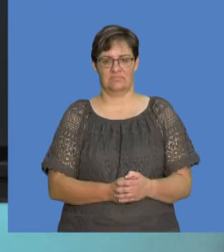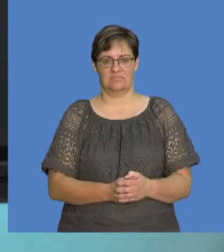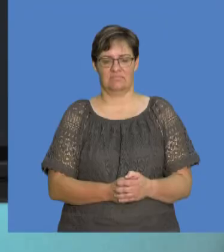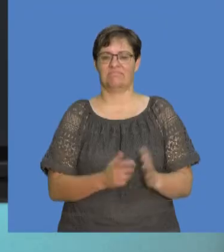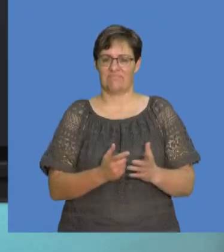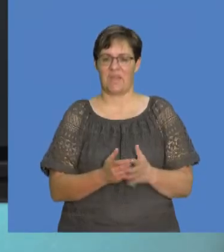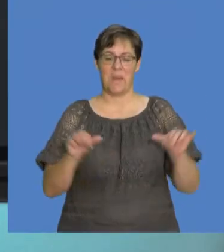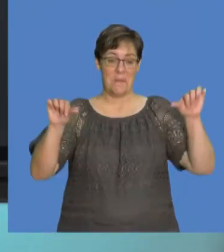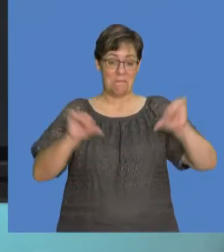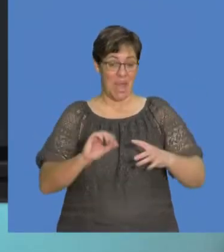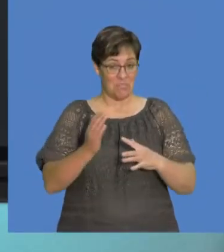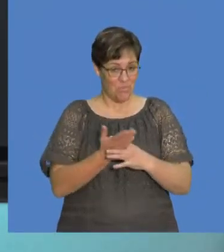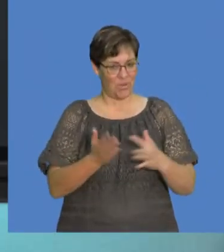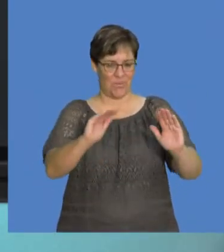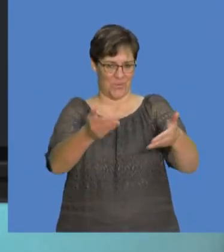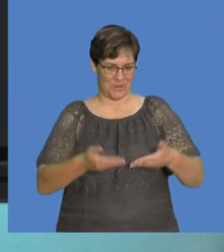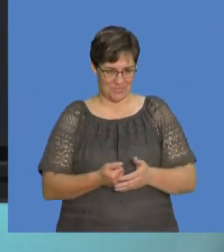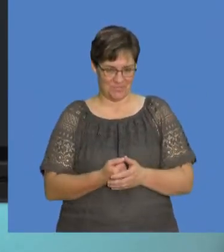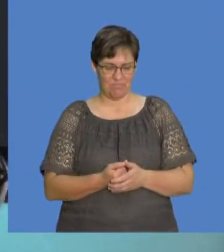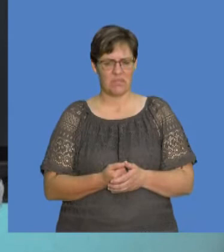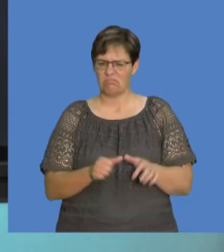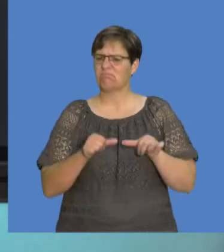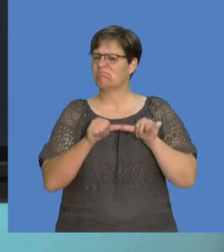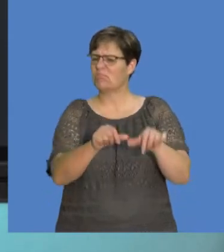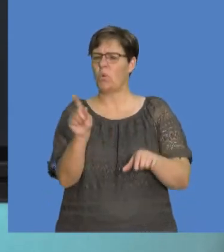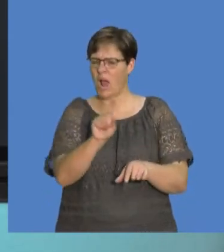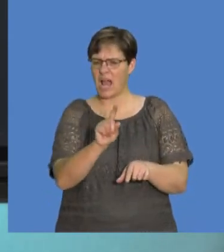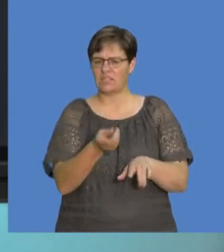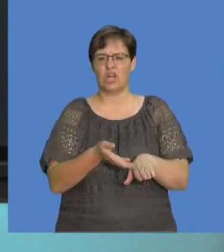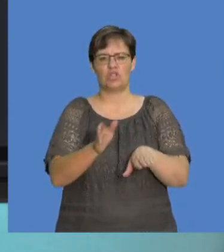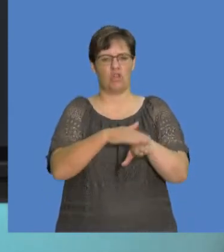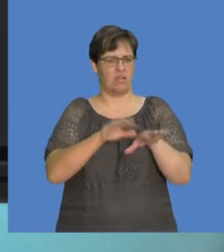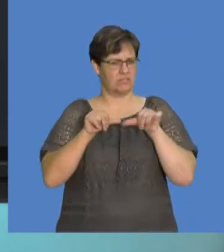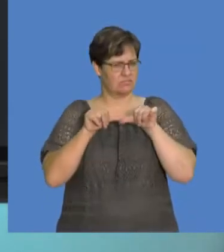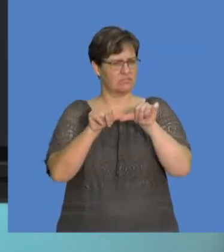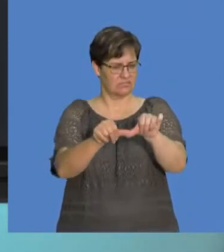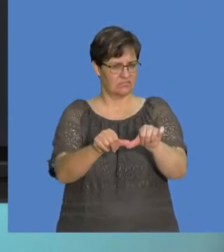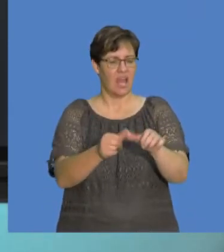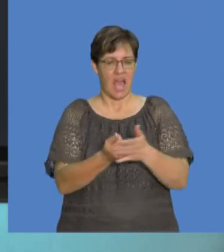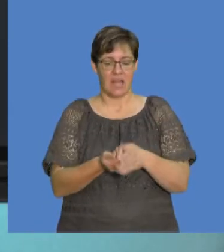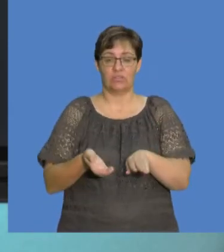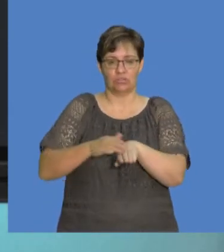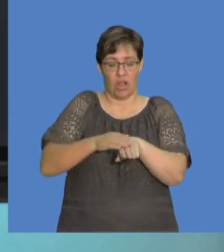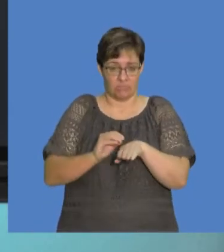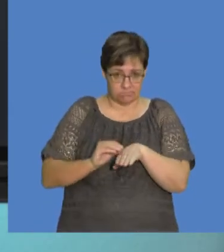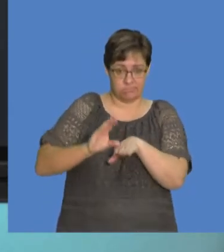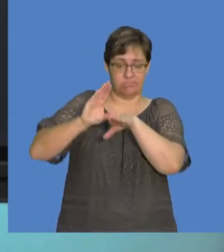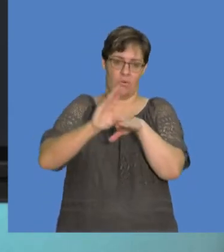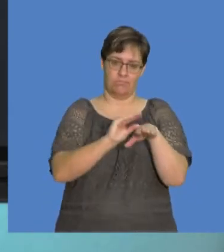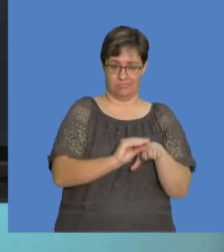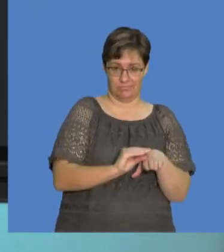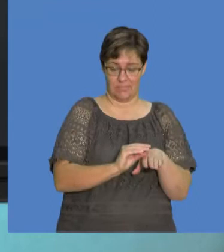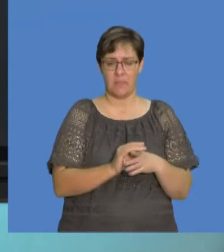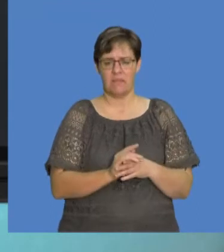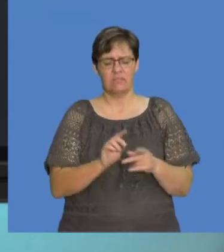Welcome back to our second segment. We're still talking conservation of charge as well as quantization of charge. As far as the